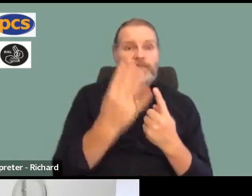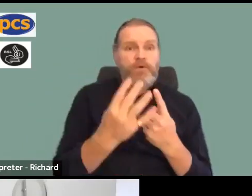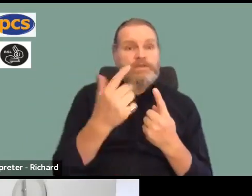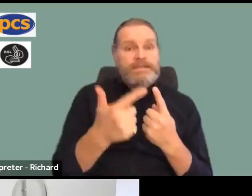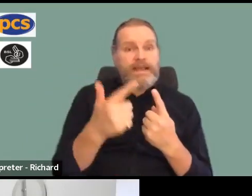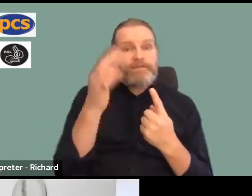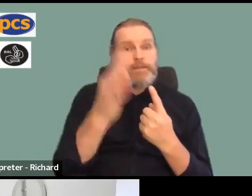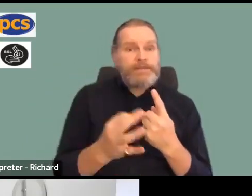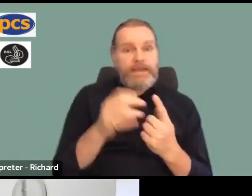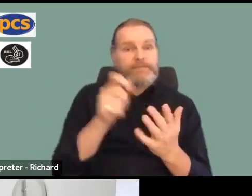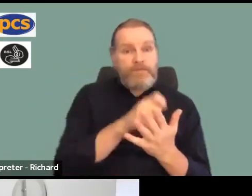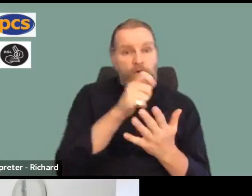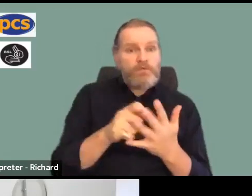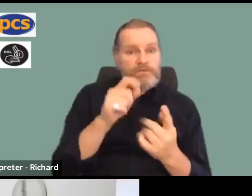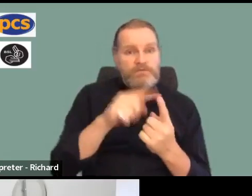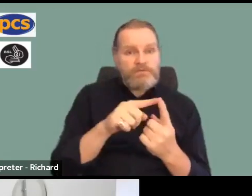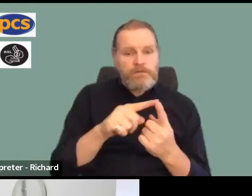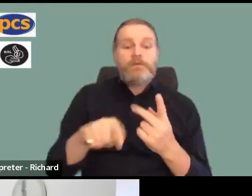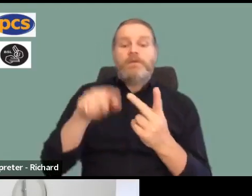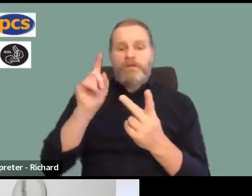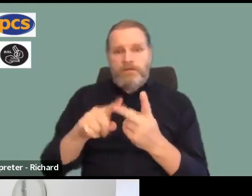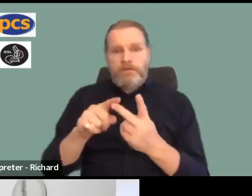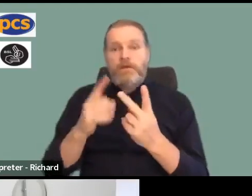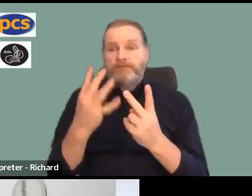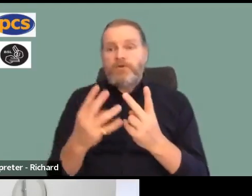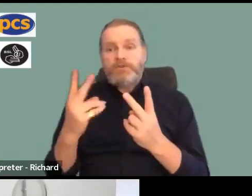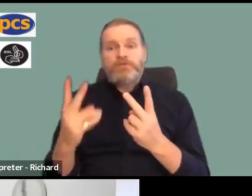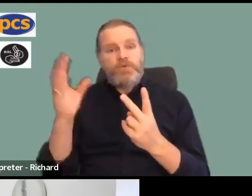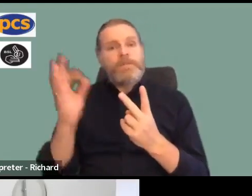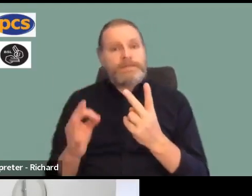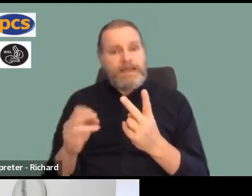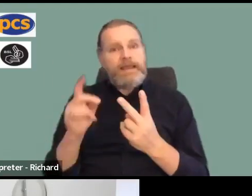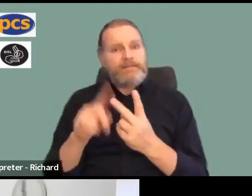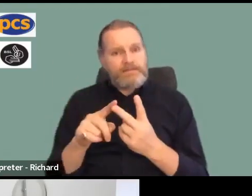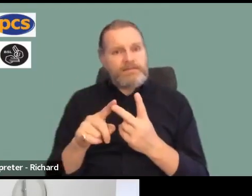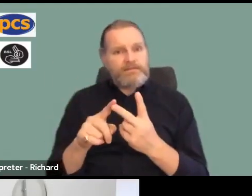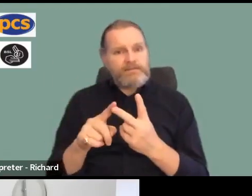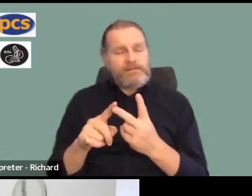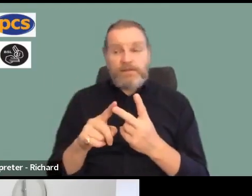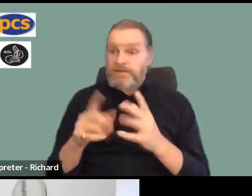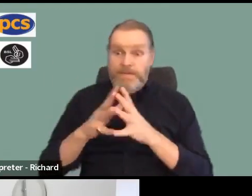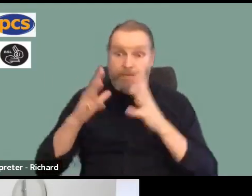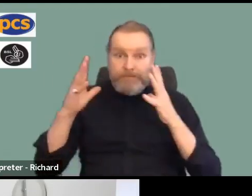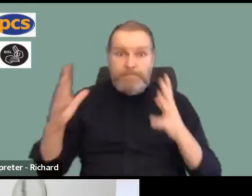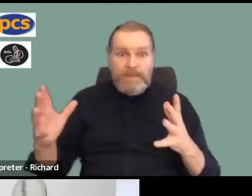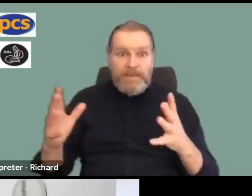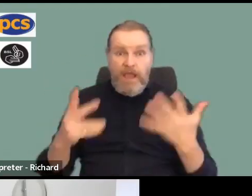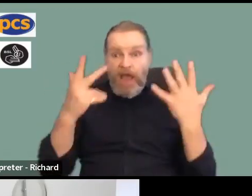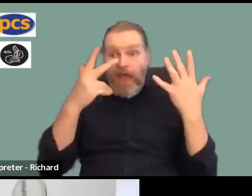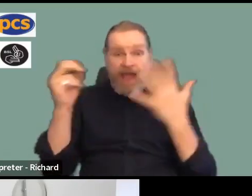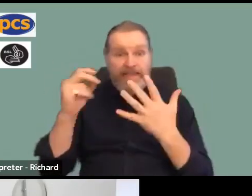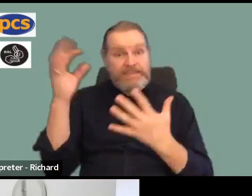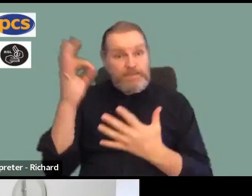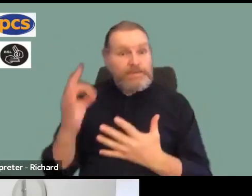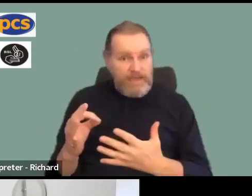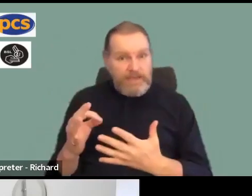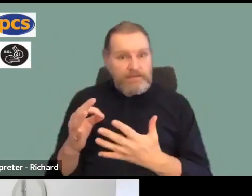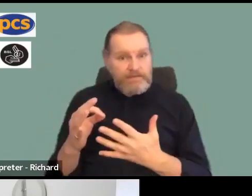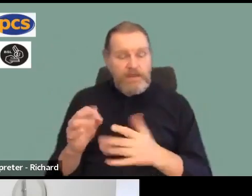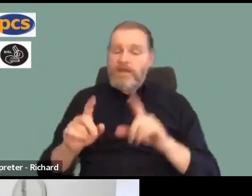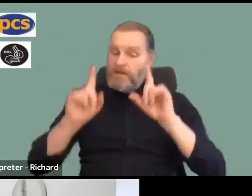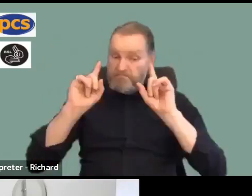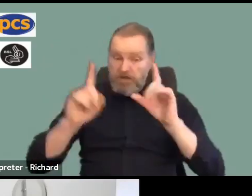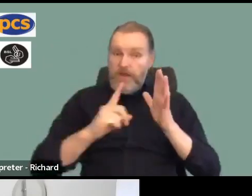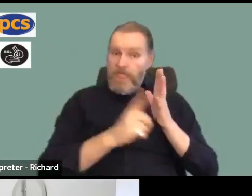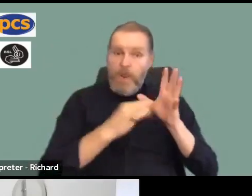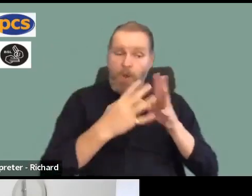and once with a 42% turnout. In both cases, the votes for strike action were enormous, they were nearly 80%. But the law says if you